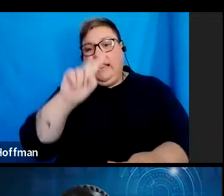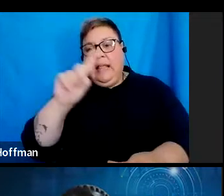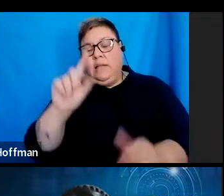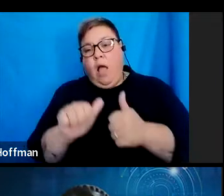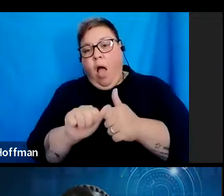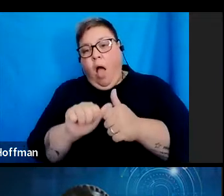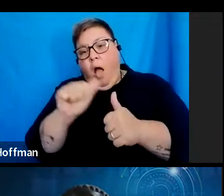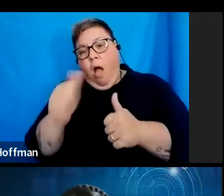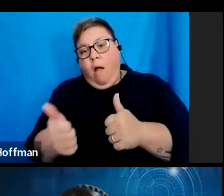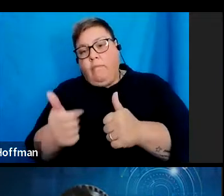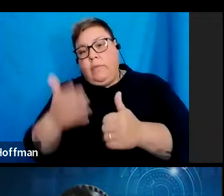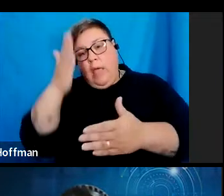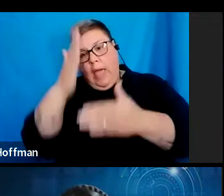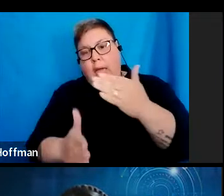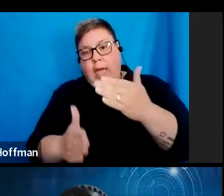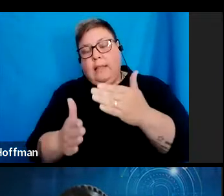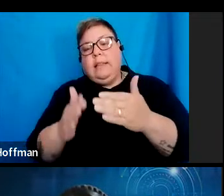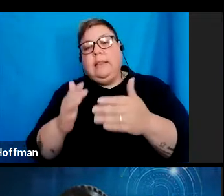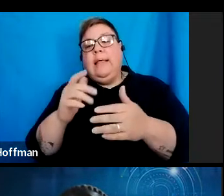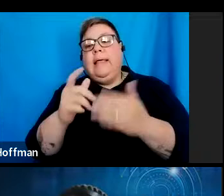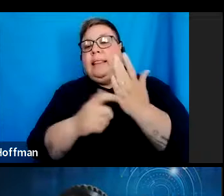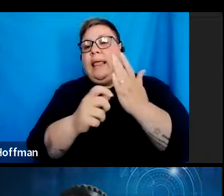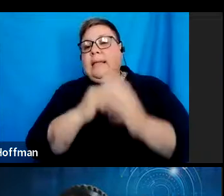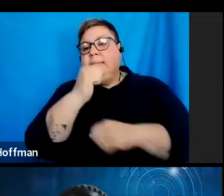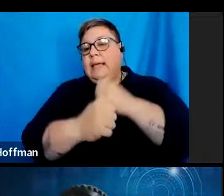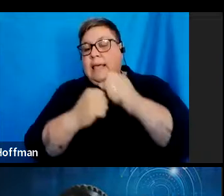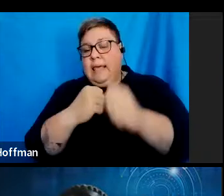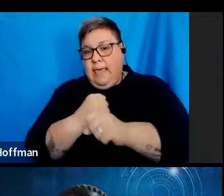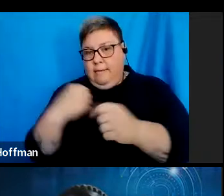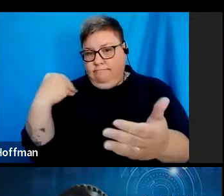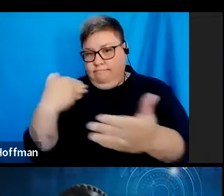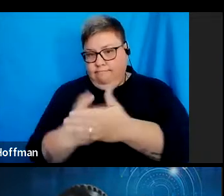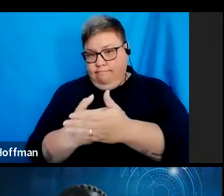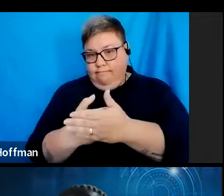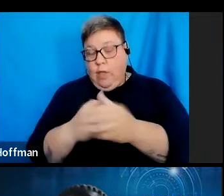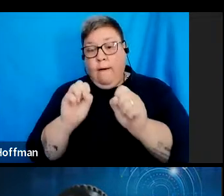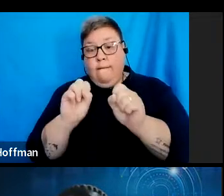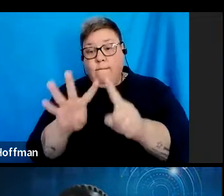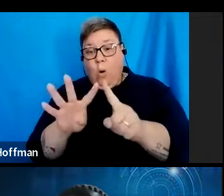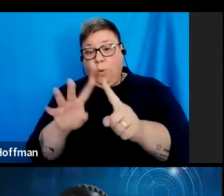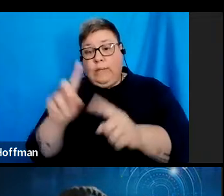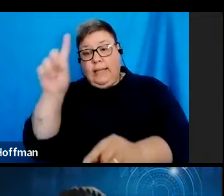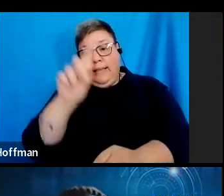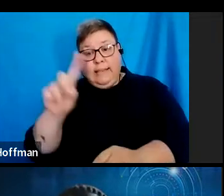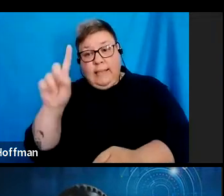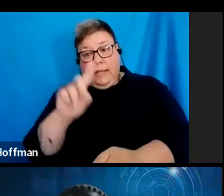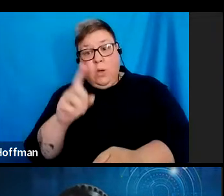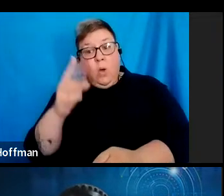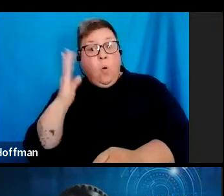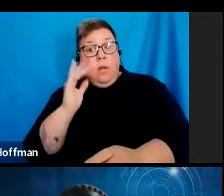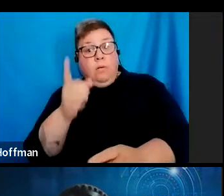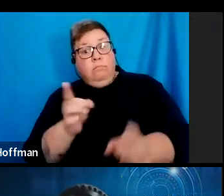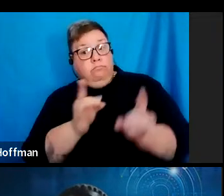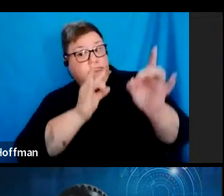of the tax year or alternative tax period, 14 days after an employee has left the employer's service, 7